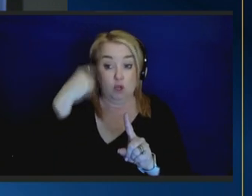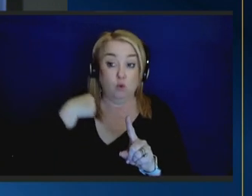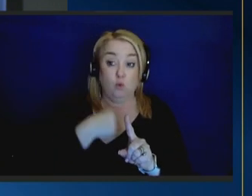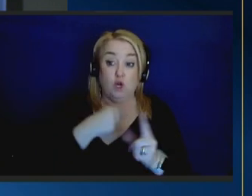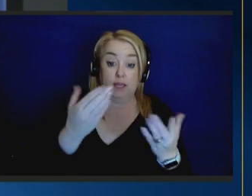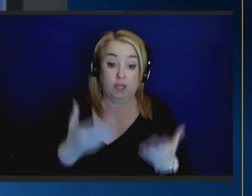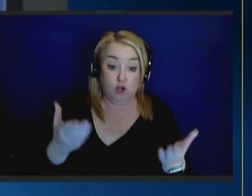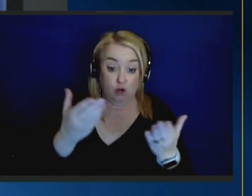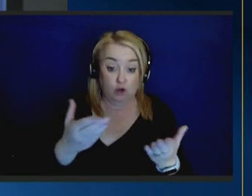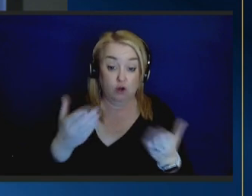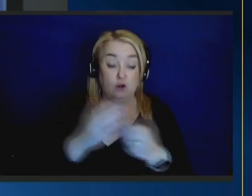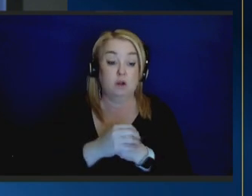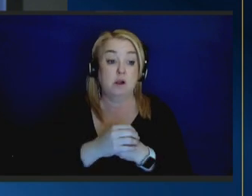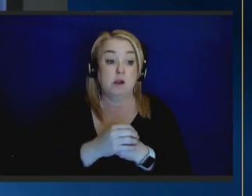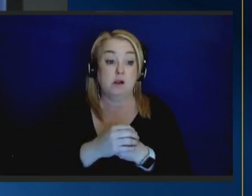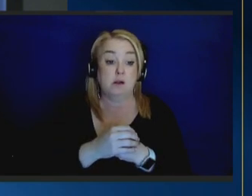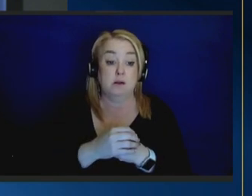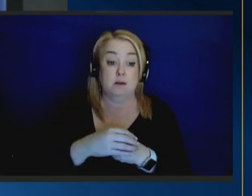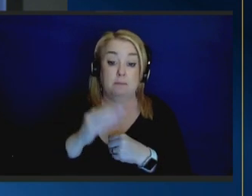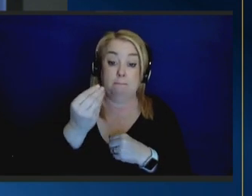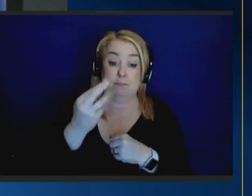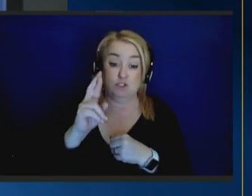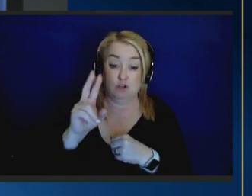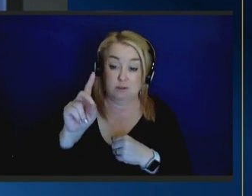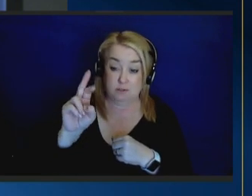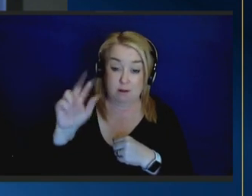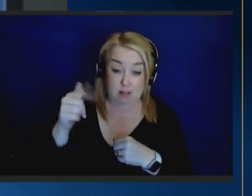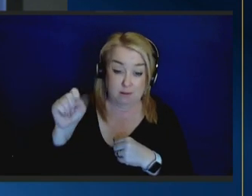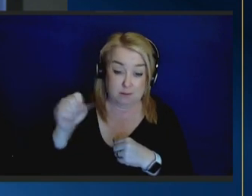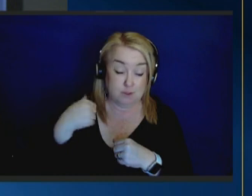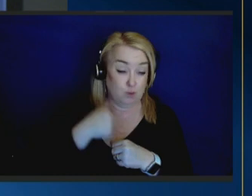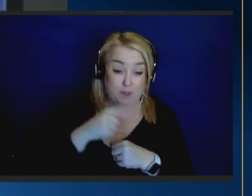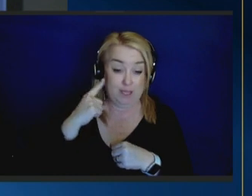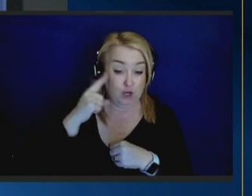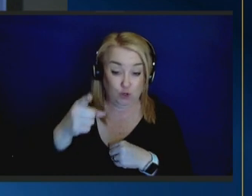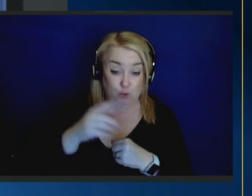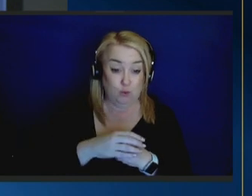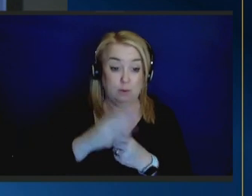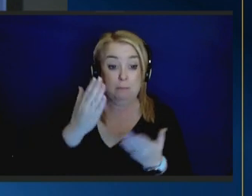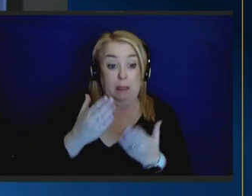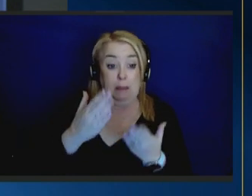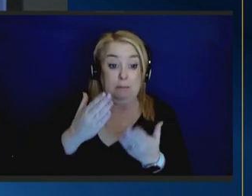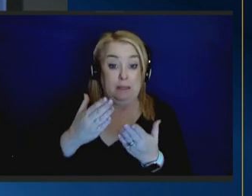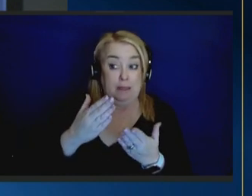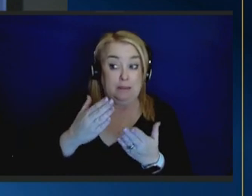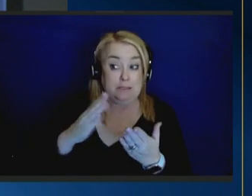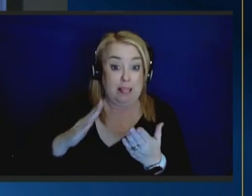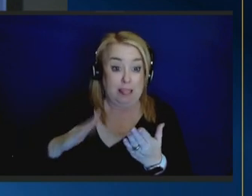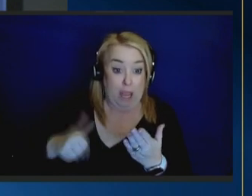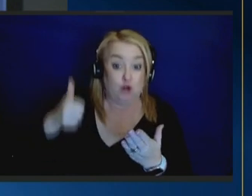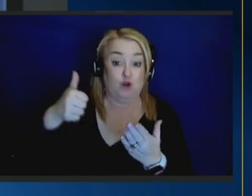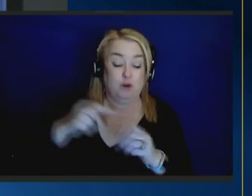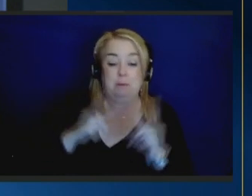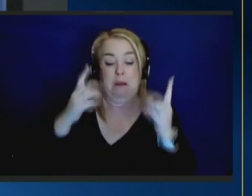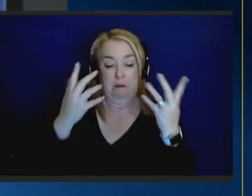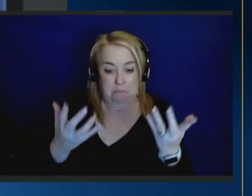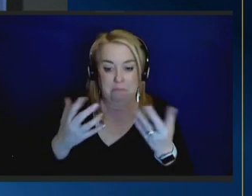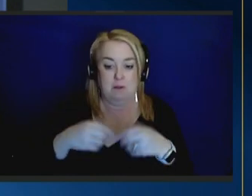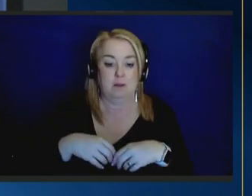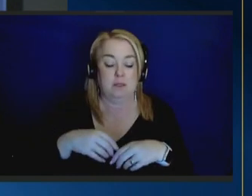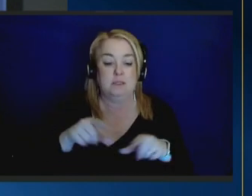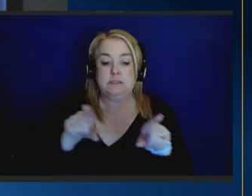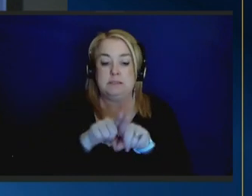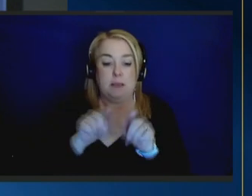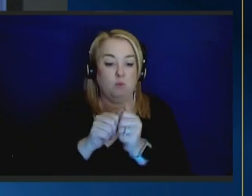say mr douglas we hear you maybe a little late but we hear you and with champions like senator juan ron